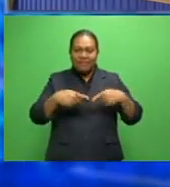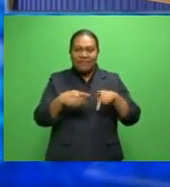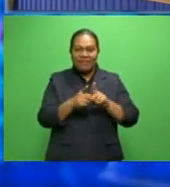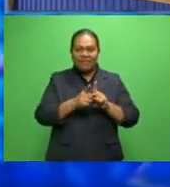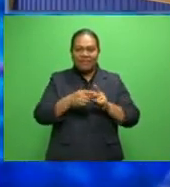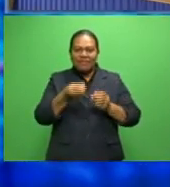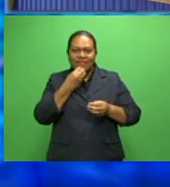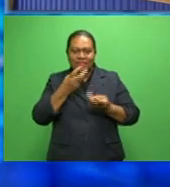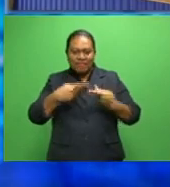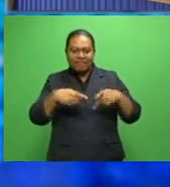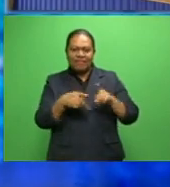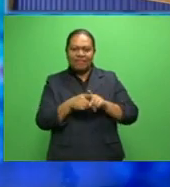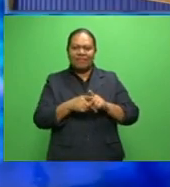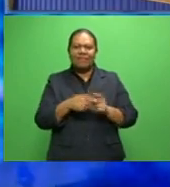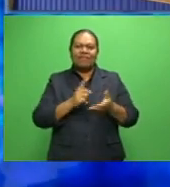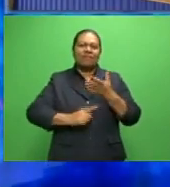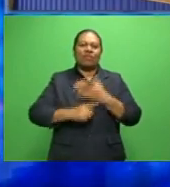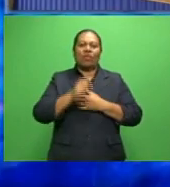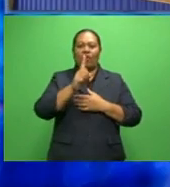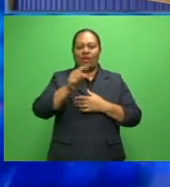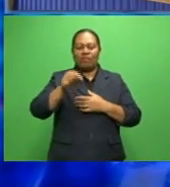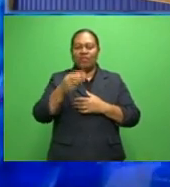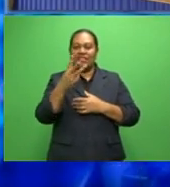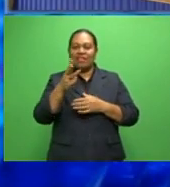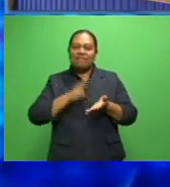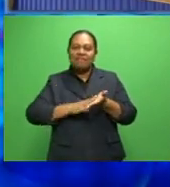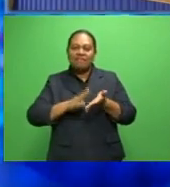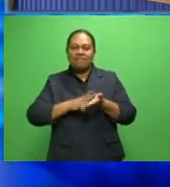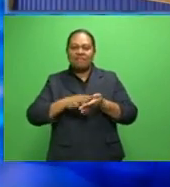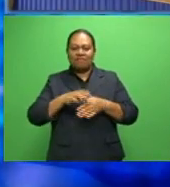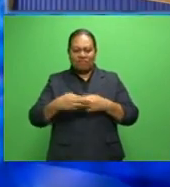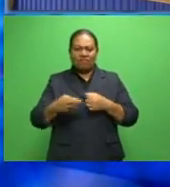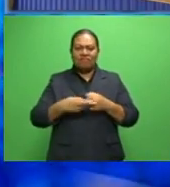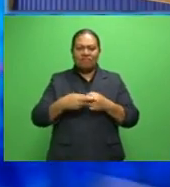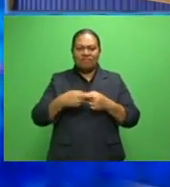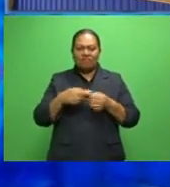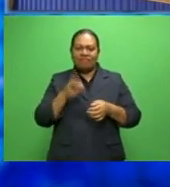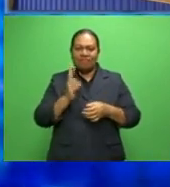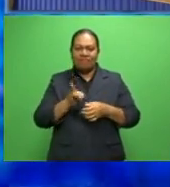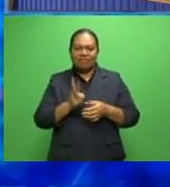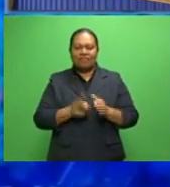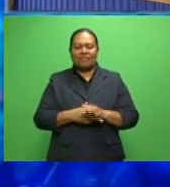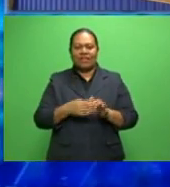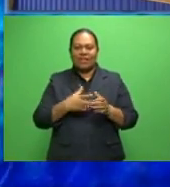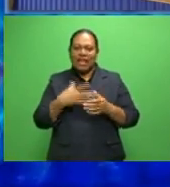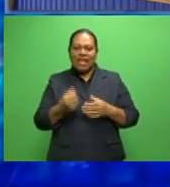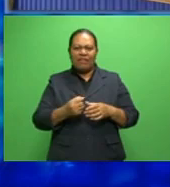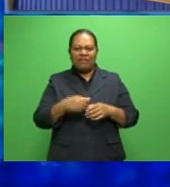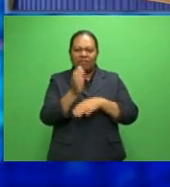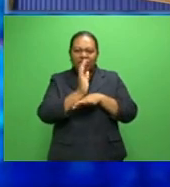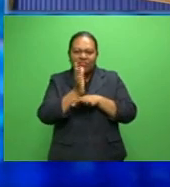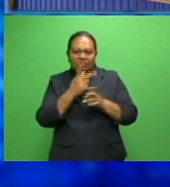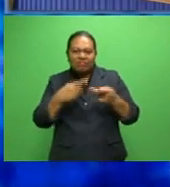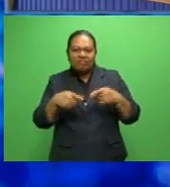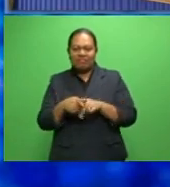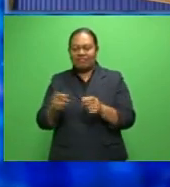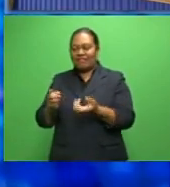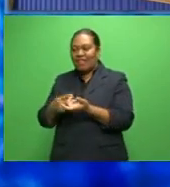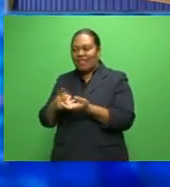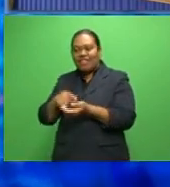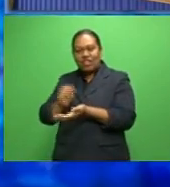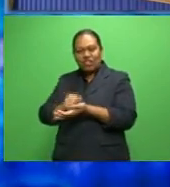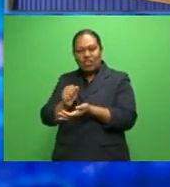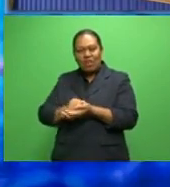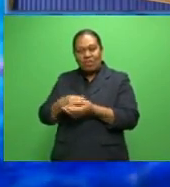Village 6 underwent a $1.3 million refurbishment and has combined cinemas, retail shopping, and now Suva's